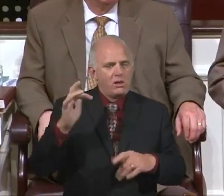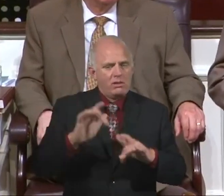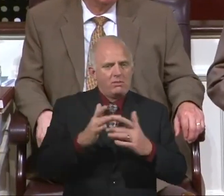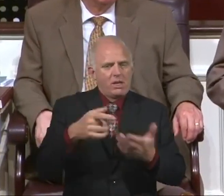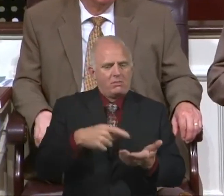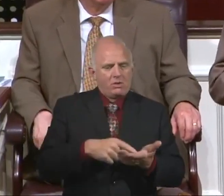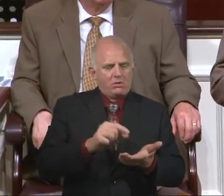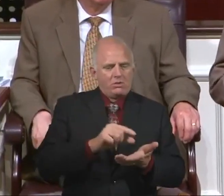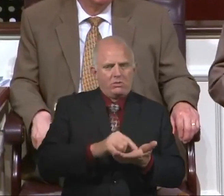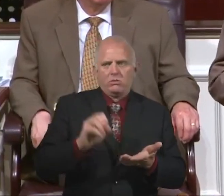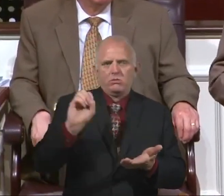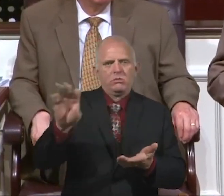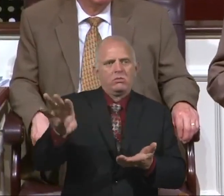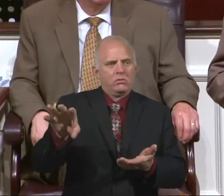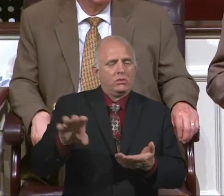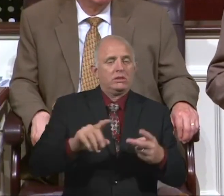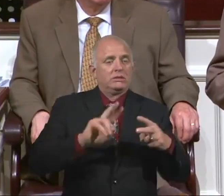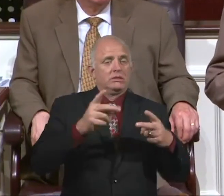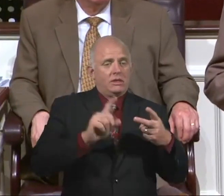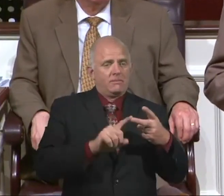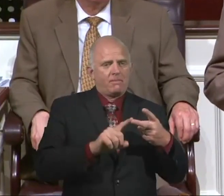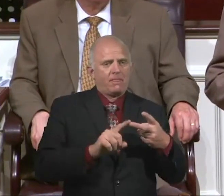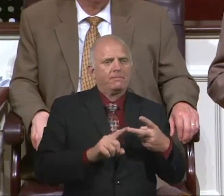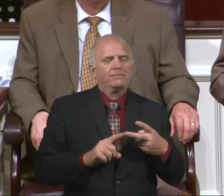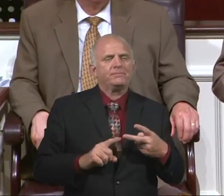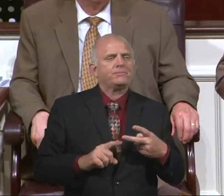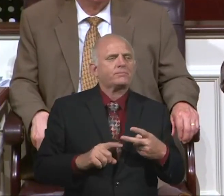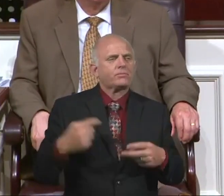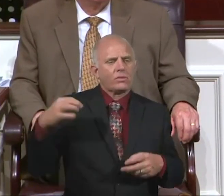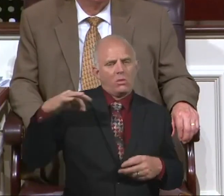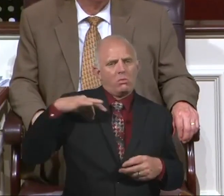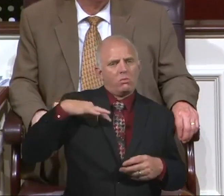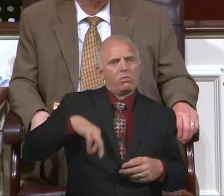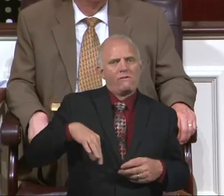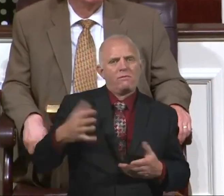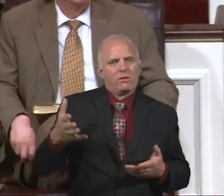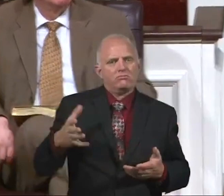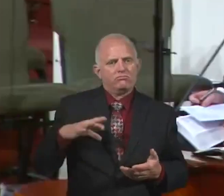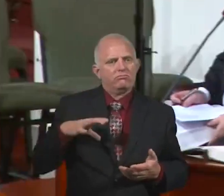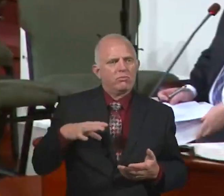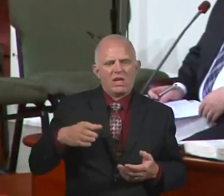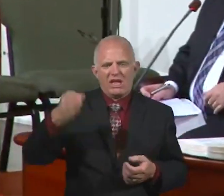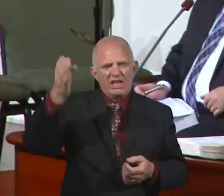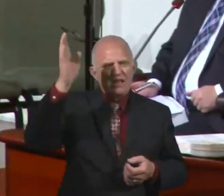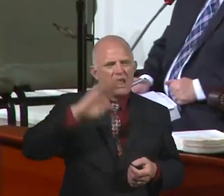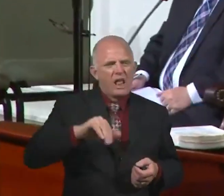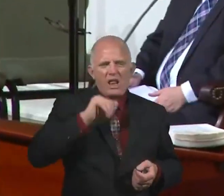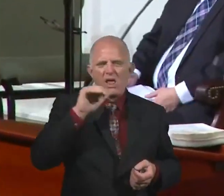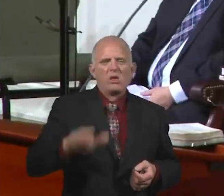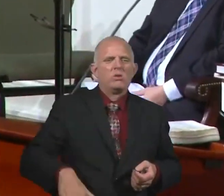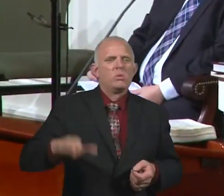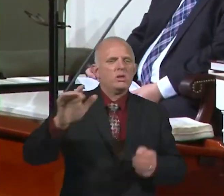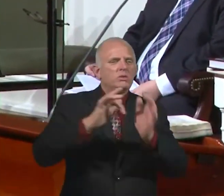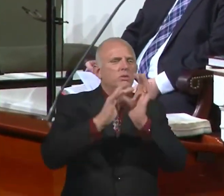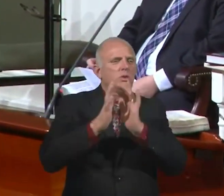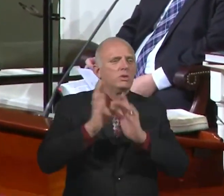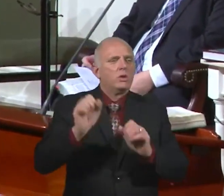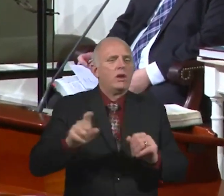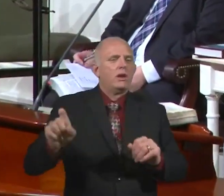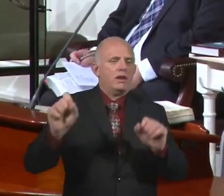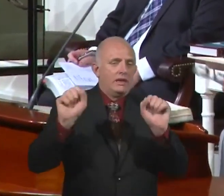you can be successful. So it can be profitable to you. God doesn't, he didn't raise you as a child of God and save you so you could be a flop.